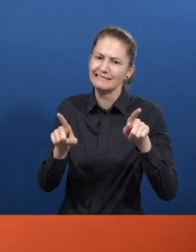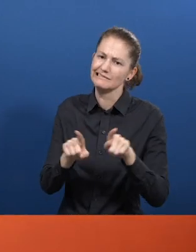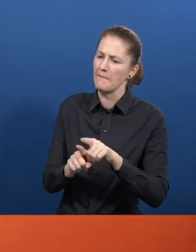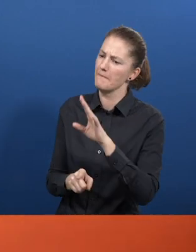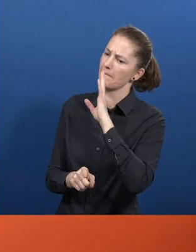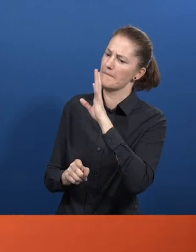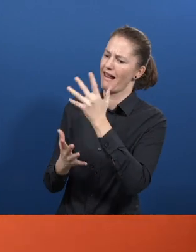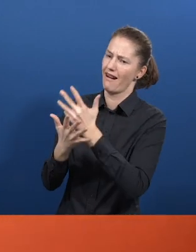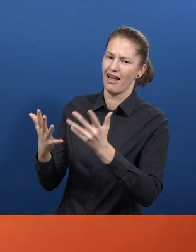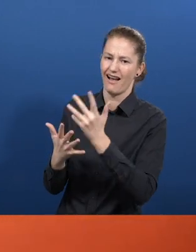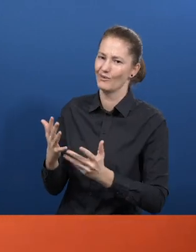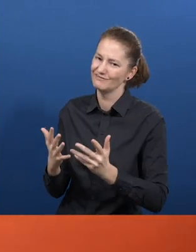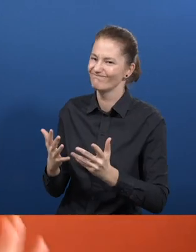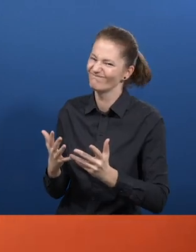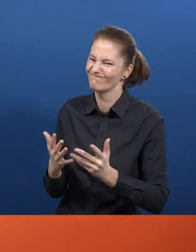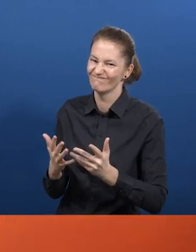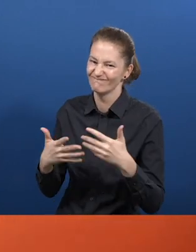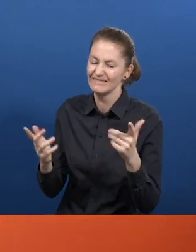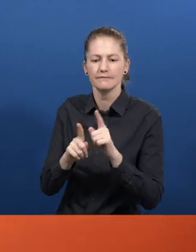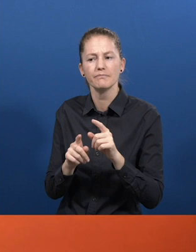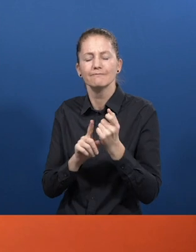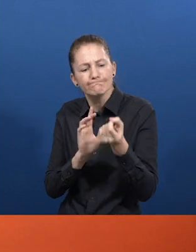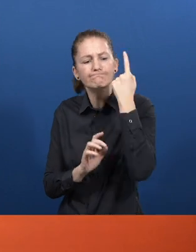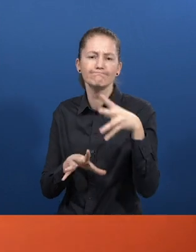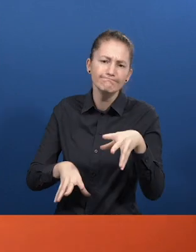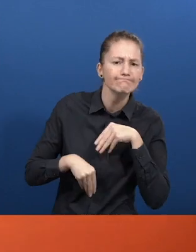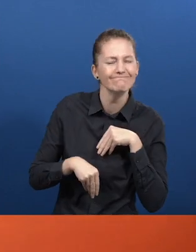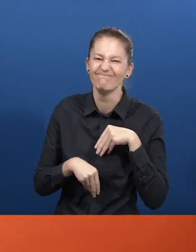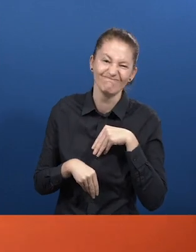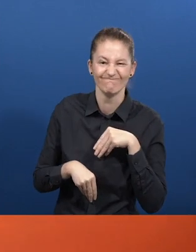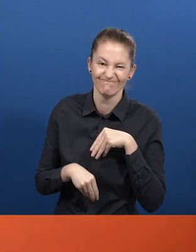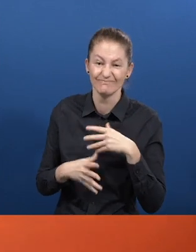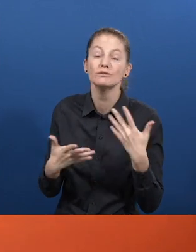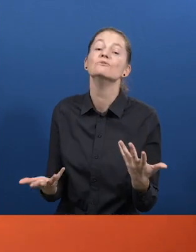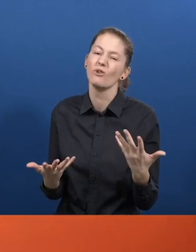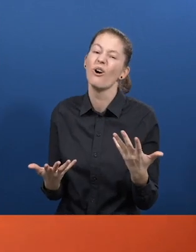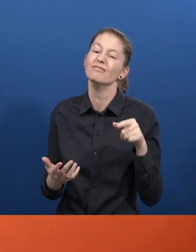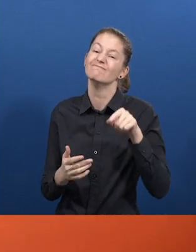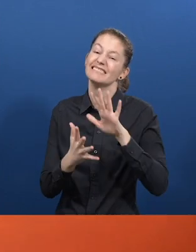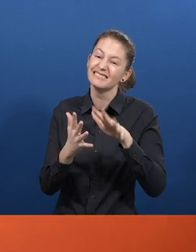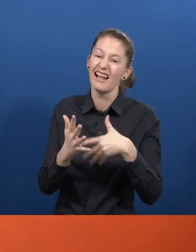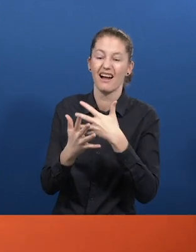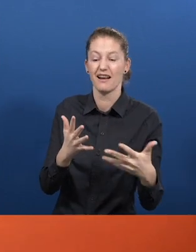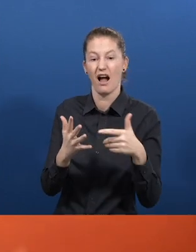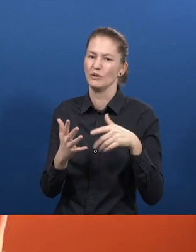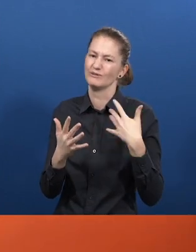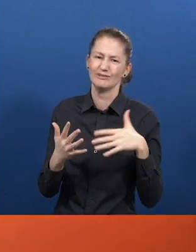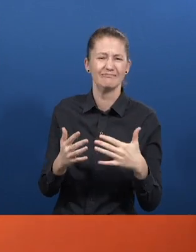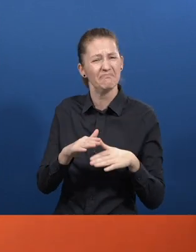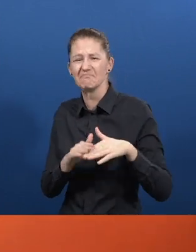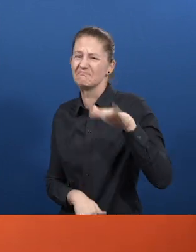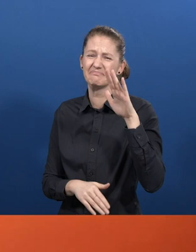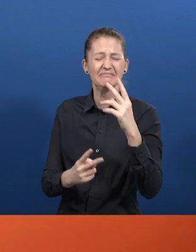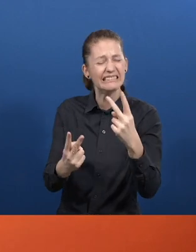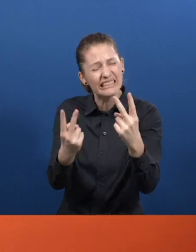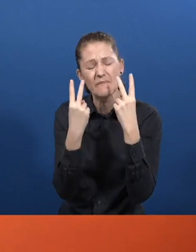other spoken languages nor is it widely embraced or understood. This is problematic because in sign language access is of